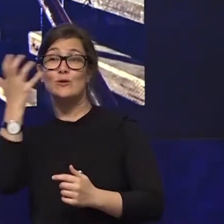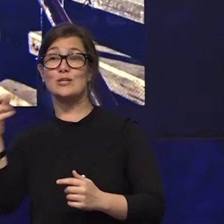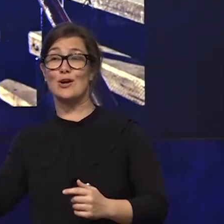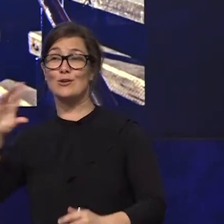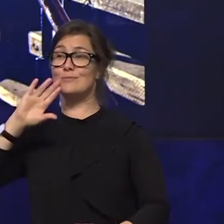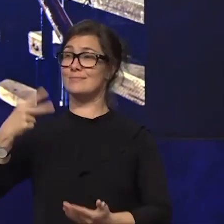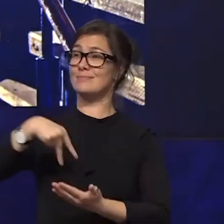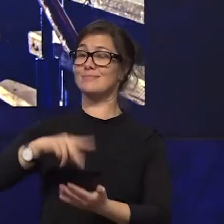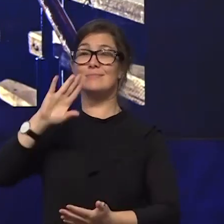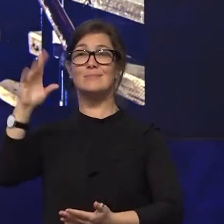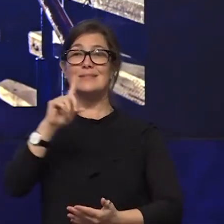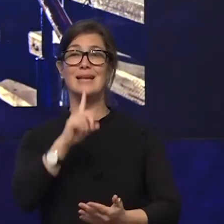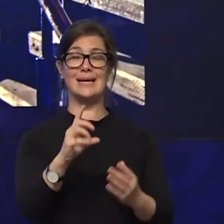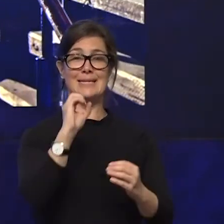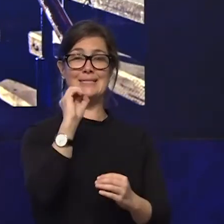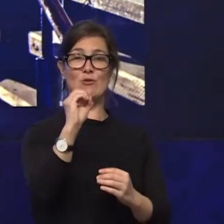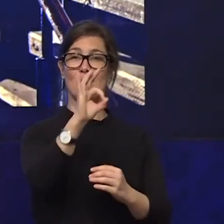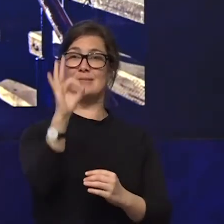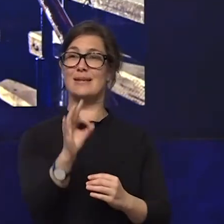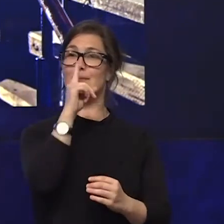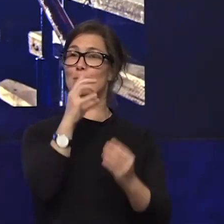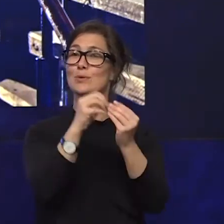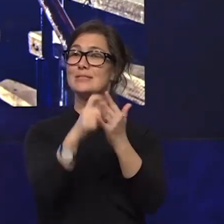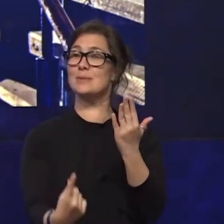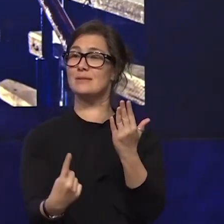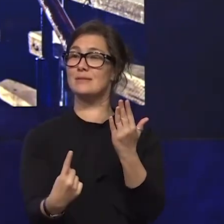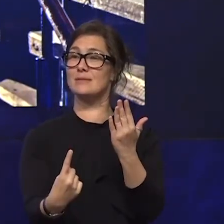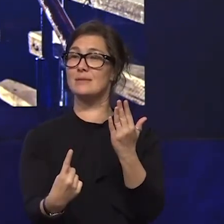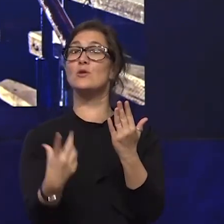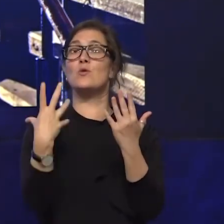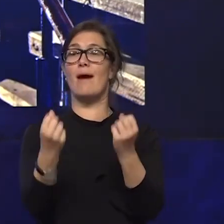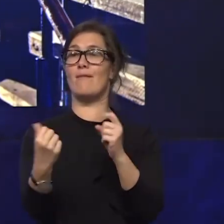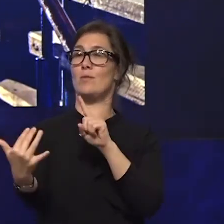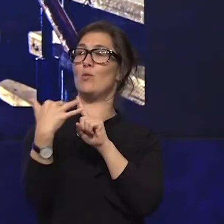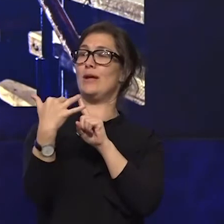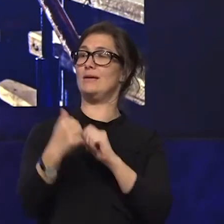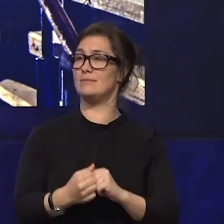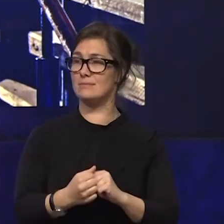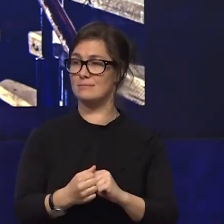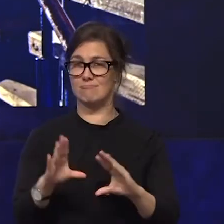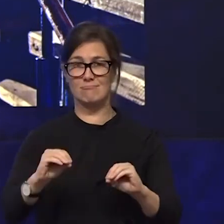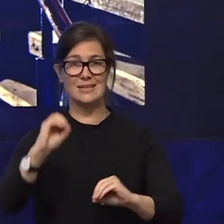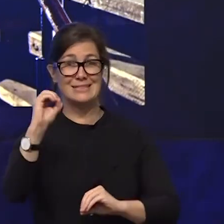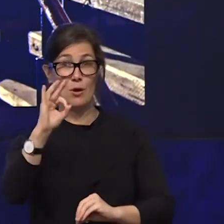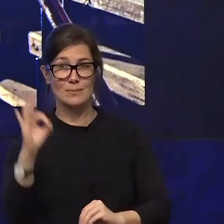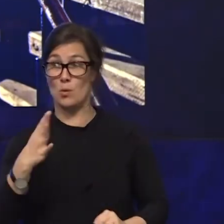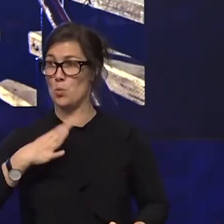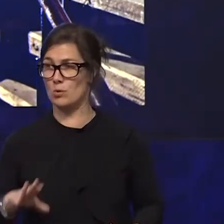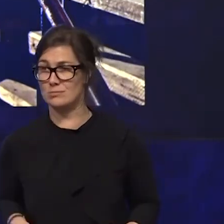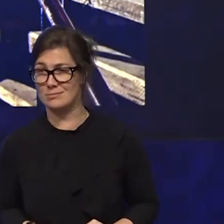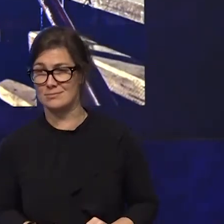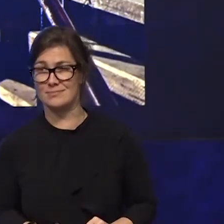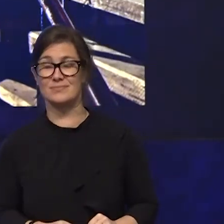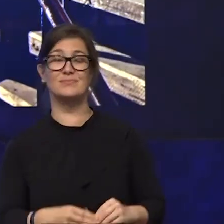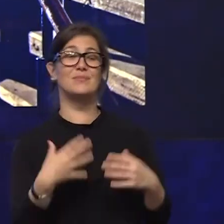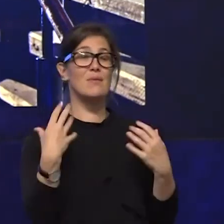of people with disability that experience bullying we've improved the health well-being and welfare of